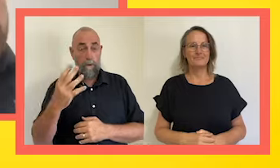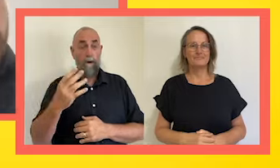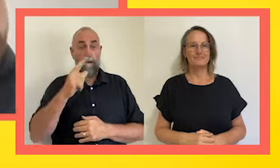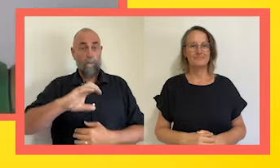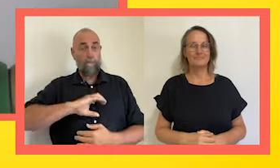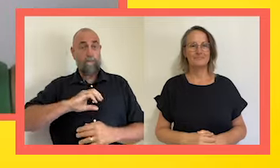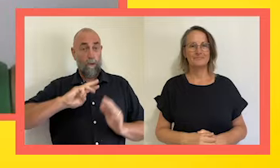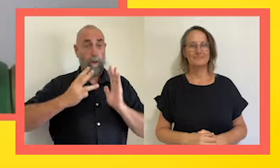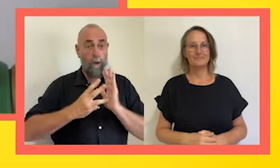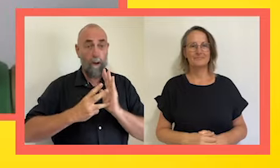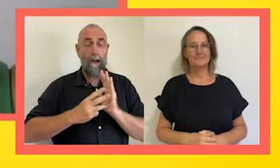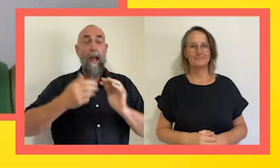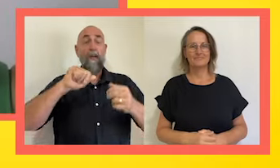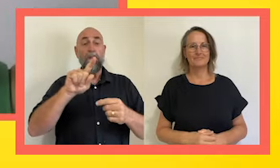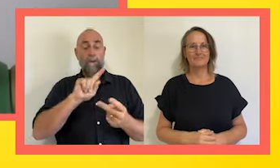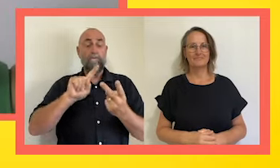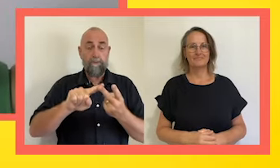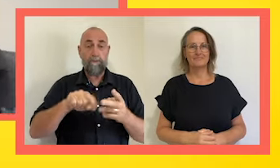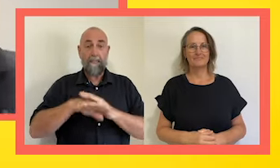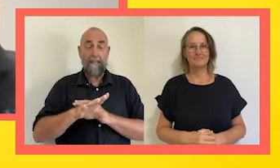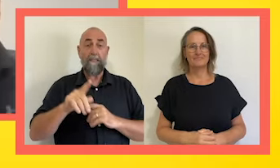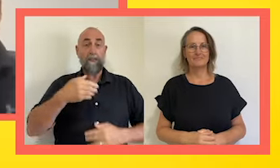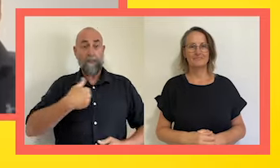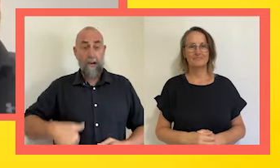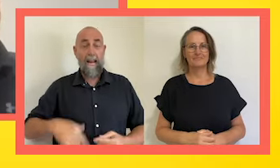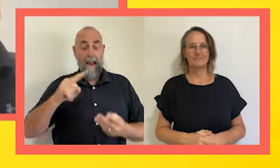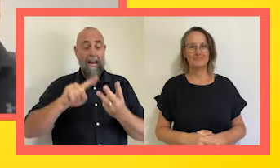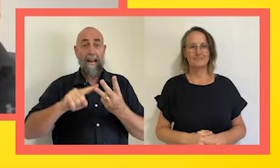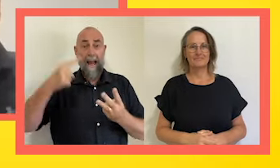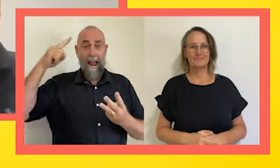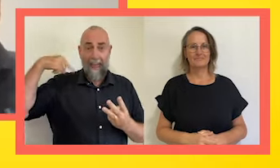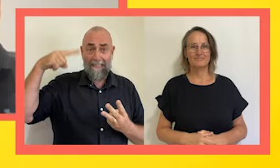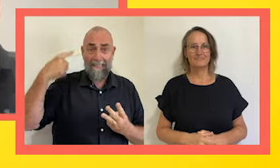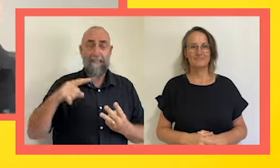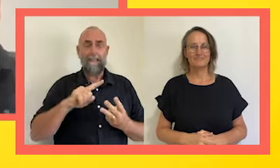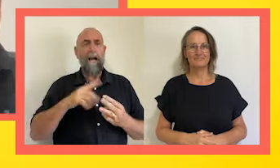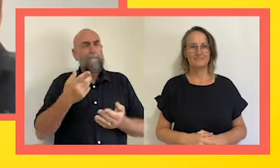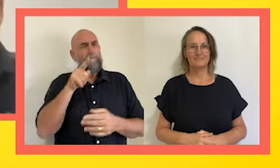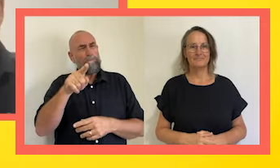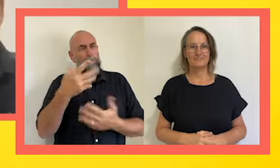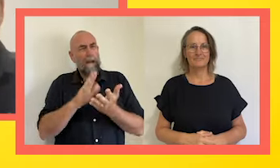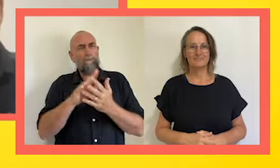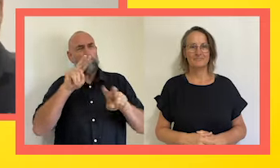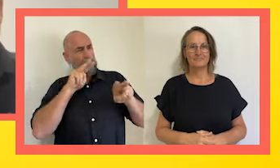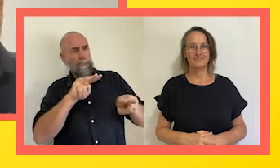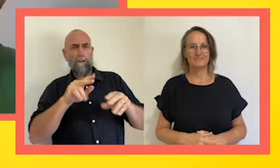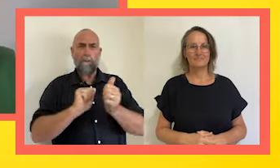next two after that, Beijing and London. How have you seen the sport change over your time?